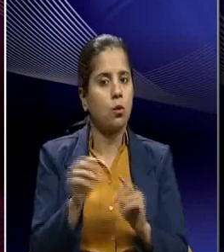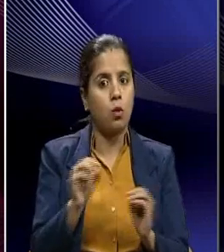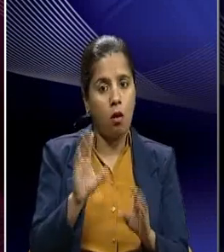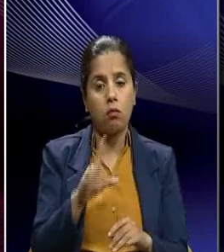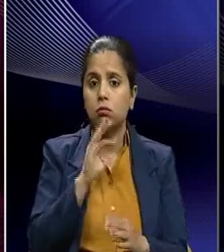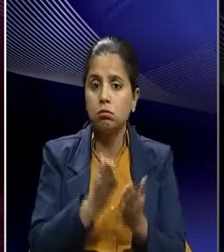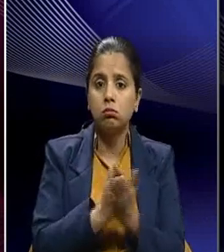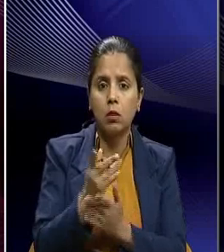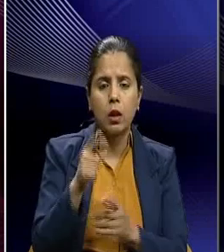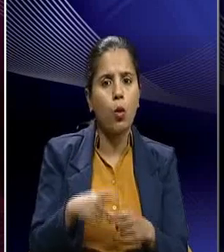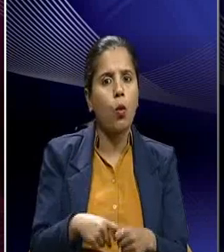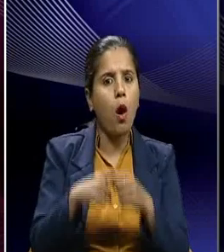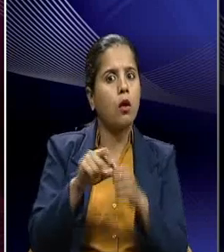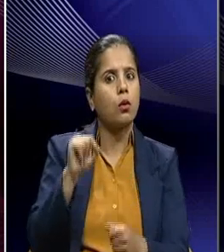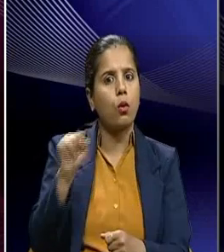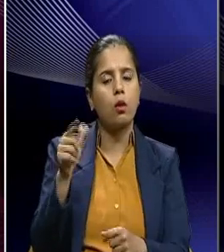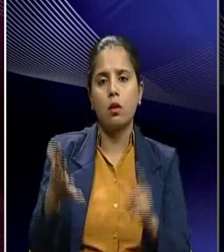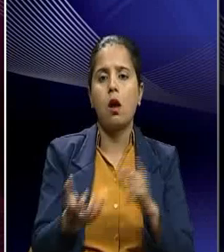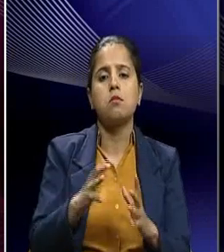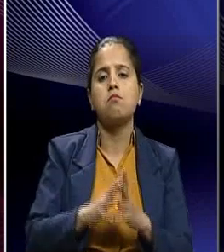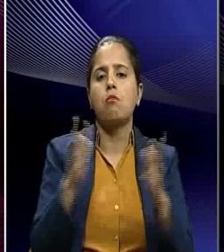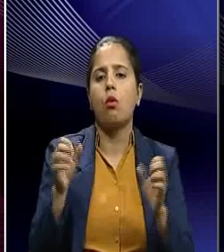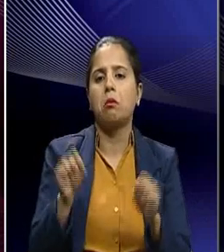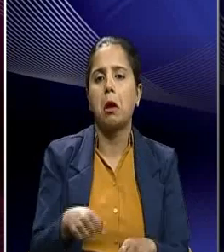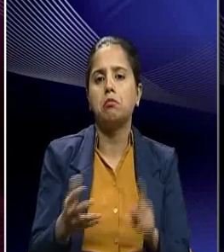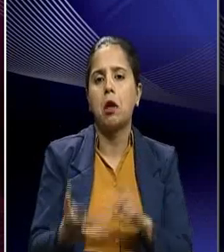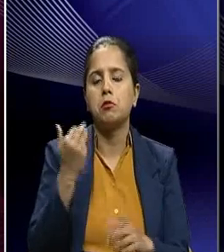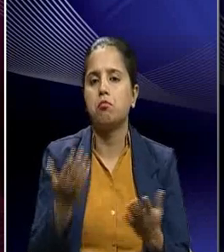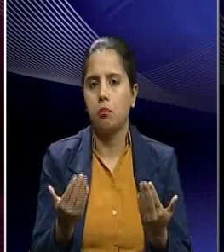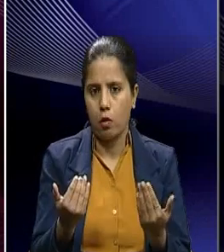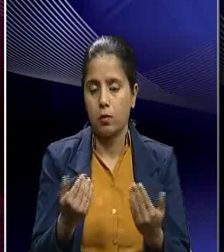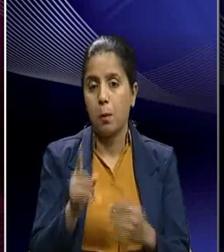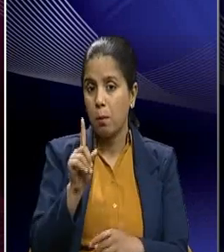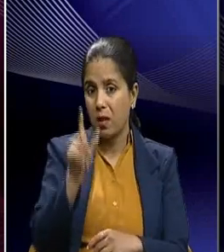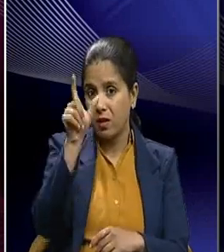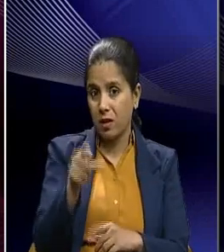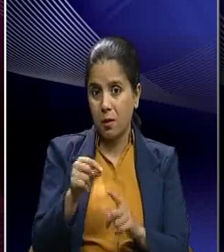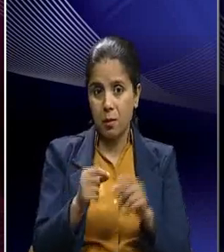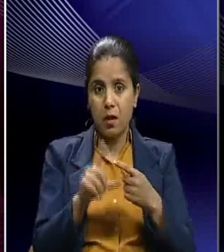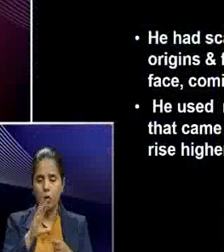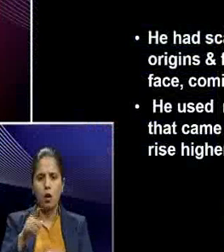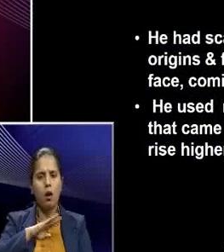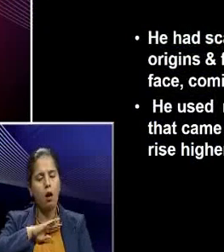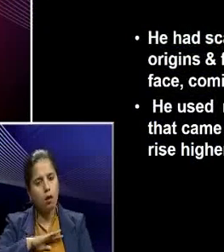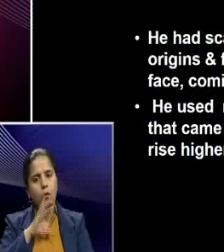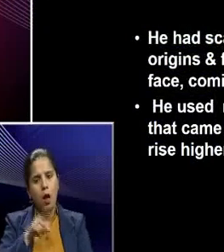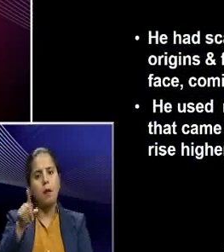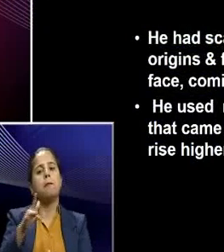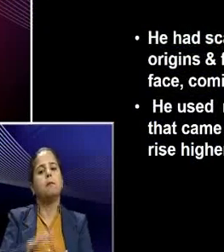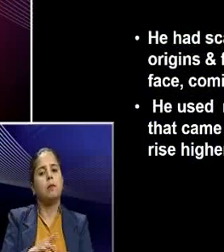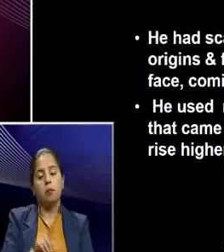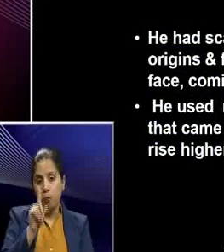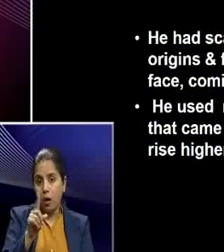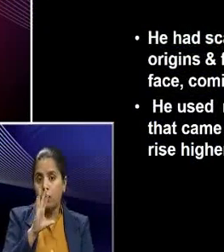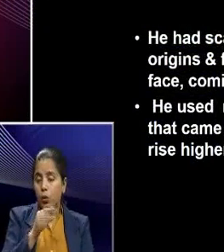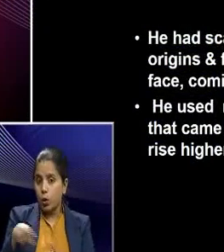qualities he was able to achieve much more. And though he was from very humble origins but when